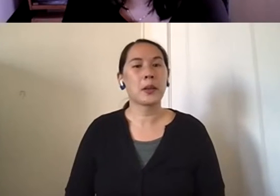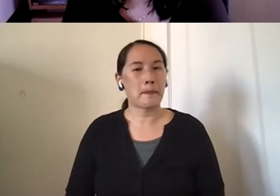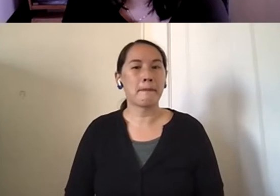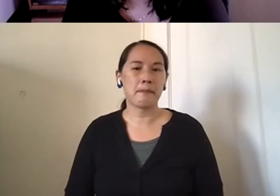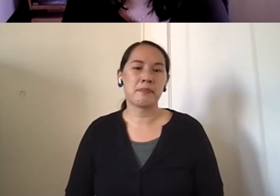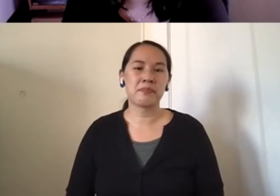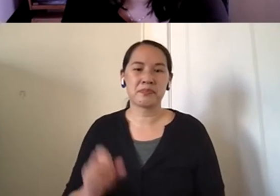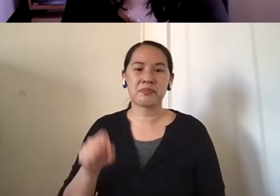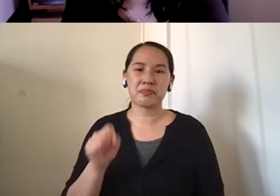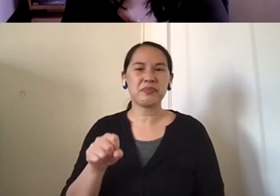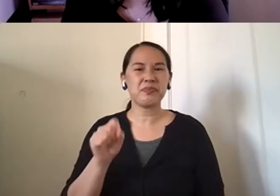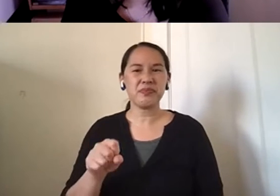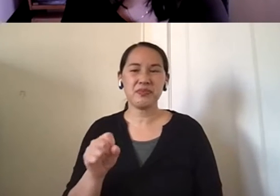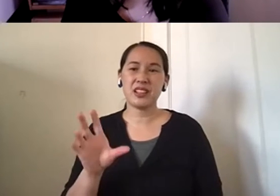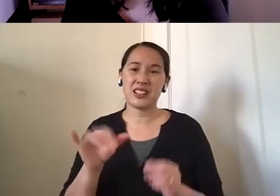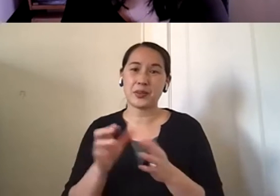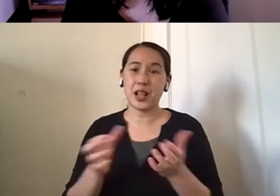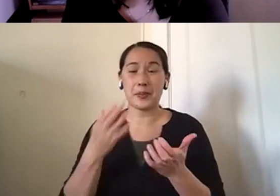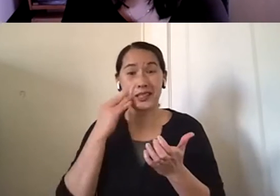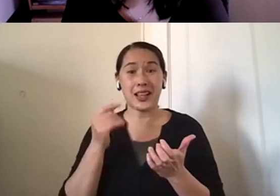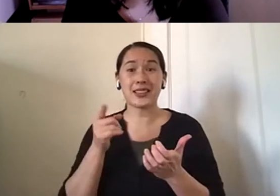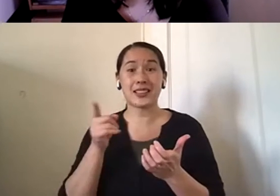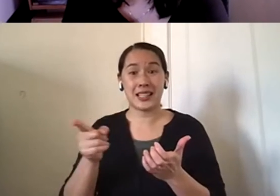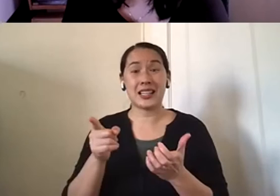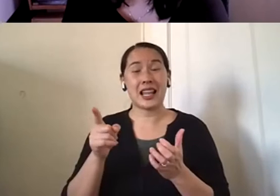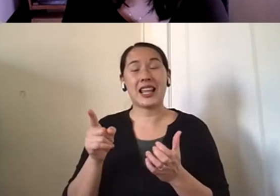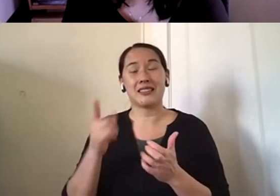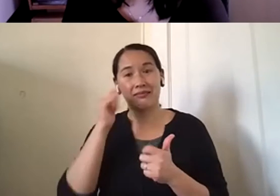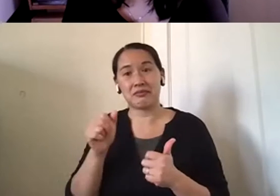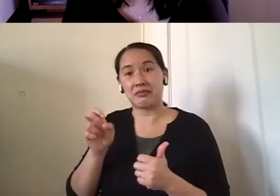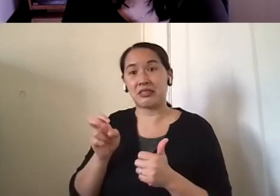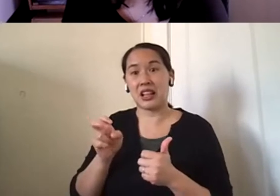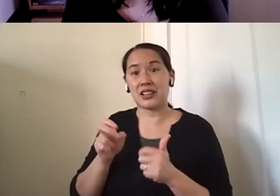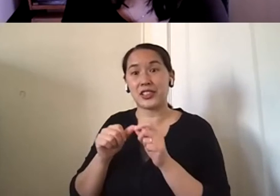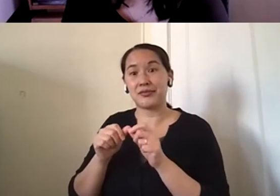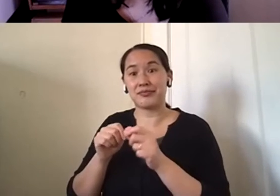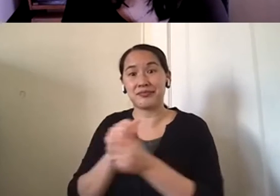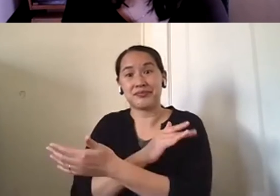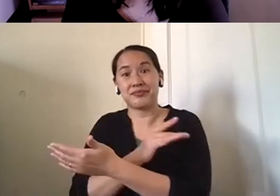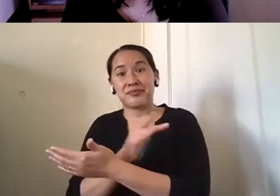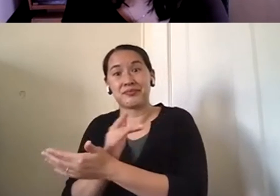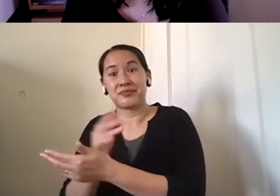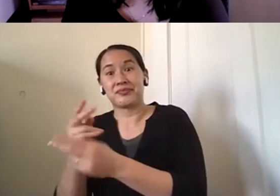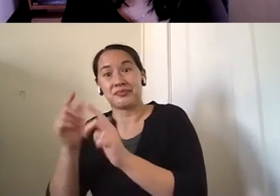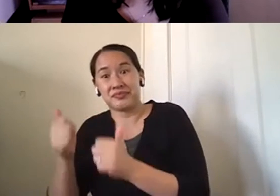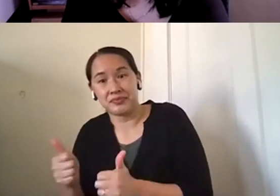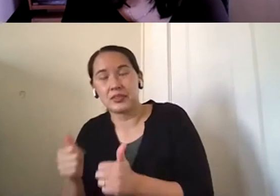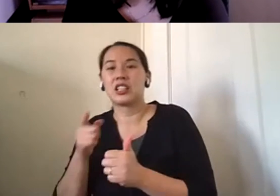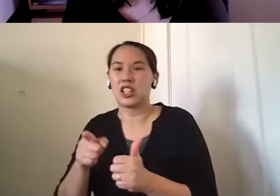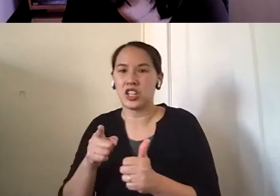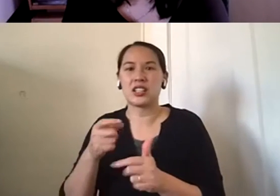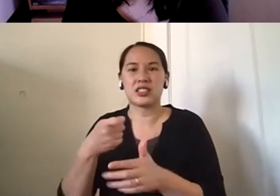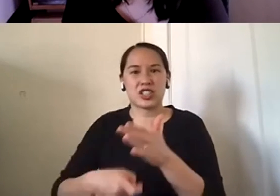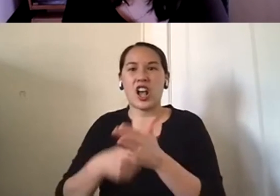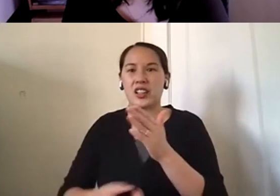his care needs increased, the cost of course went up and she, she would actively try not to think about it because she almost